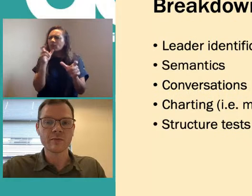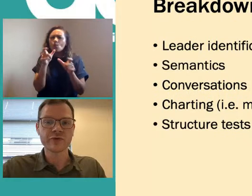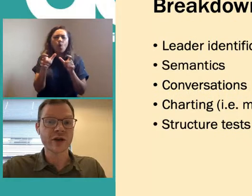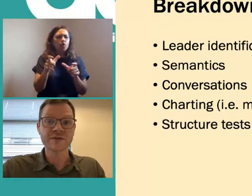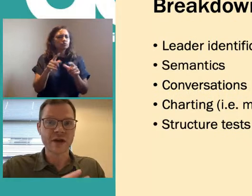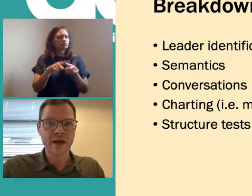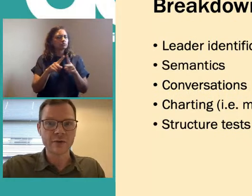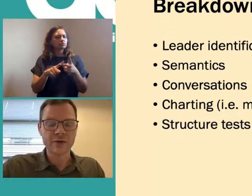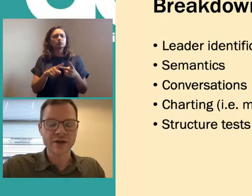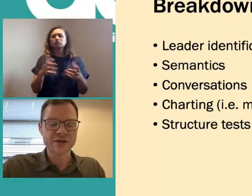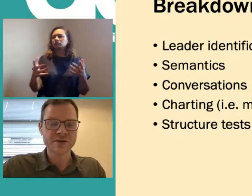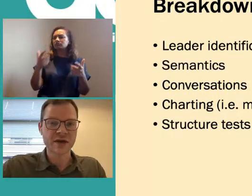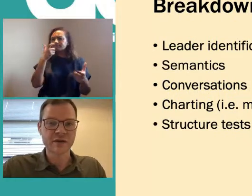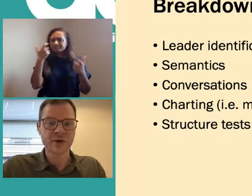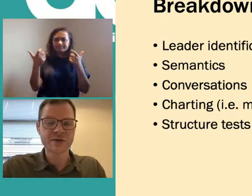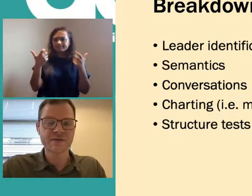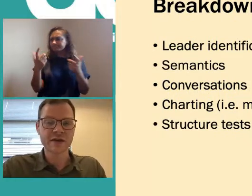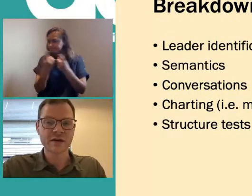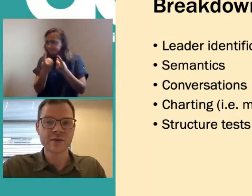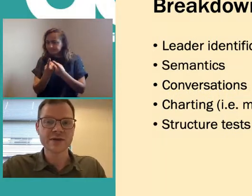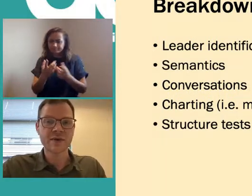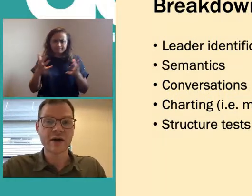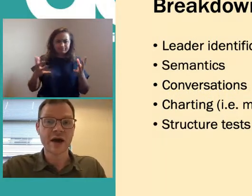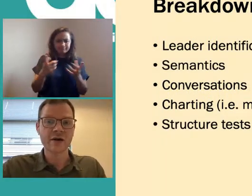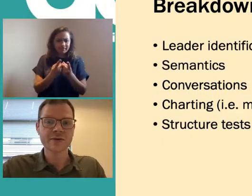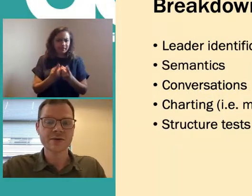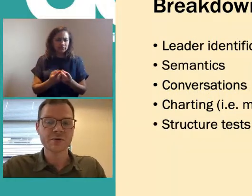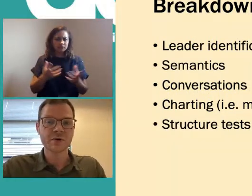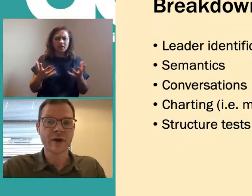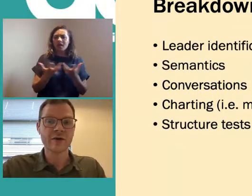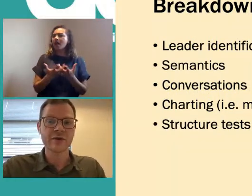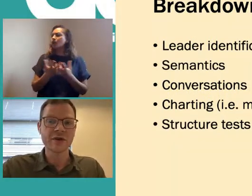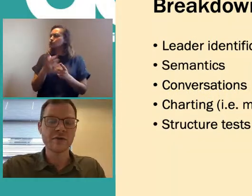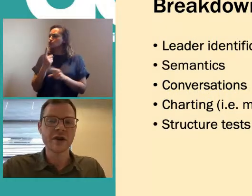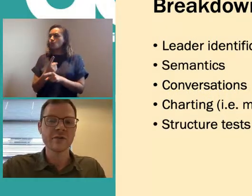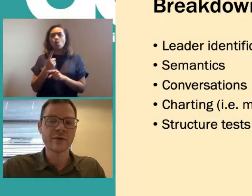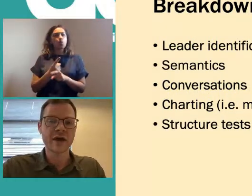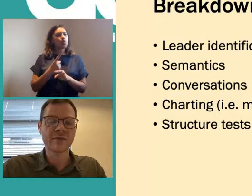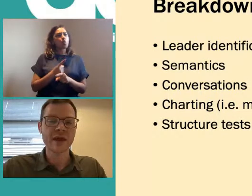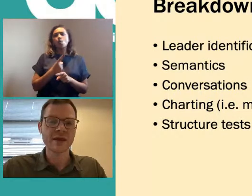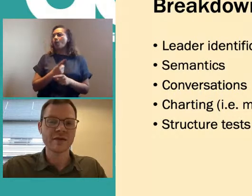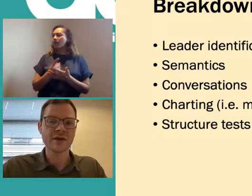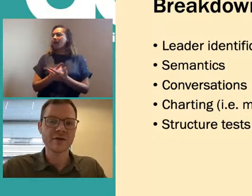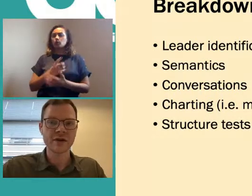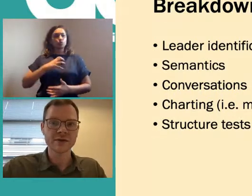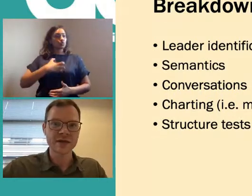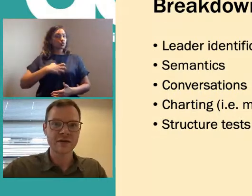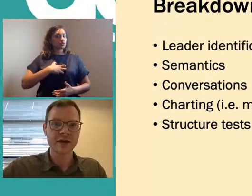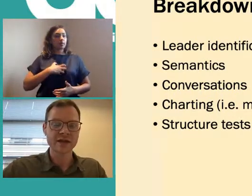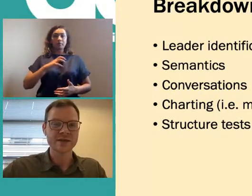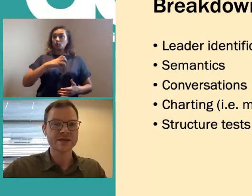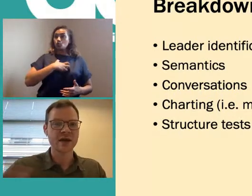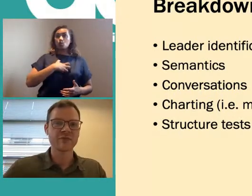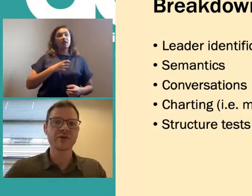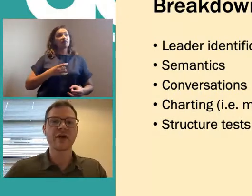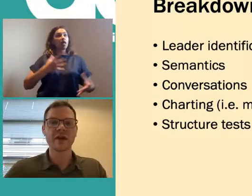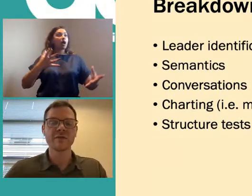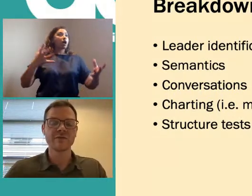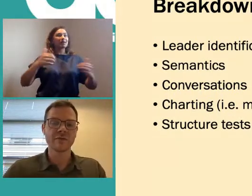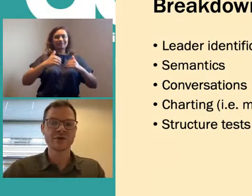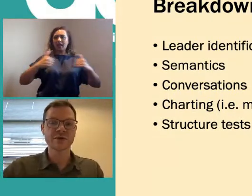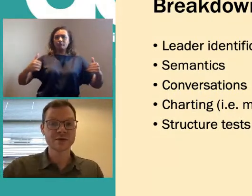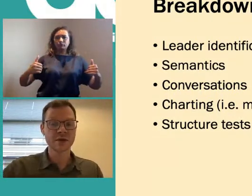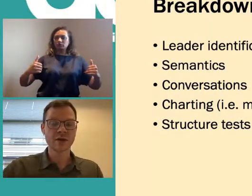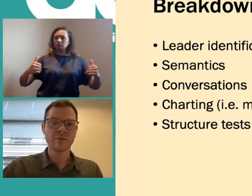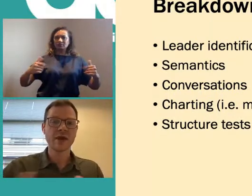or trying to find out what the issues are that motivate them. It's about how to talk about the union without making the union sound like it's a separate